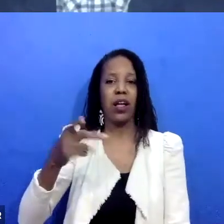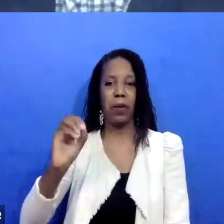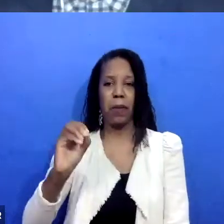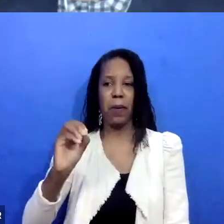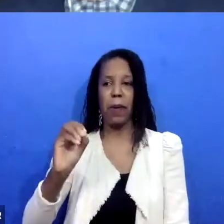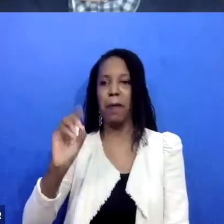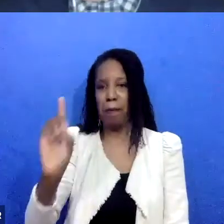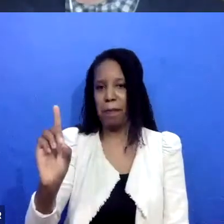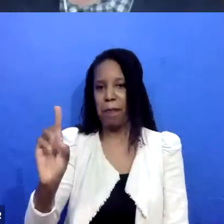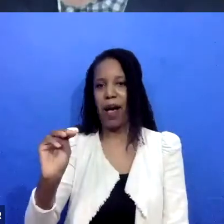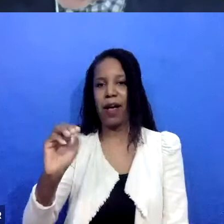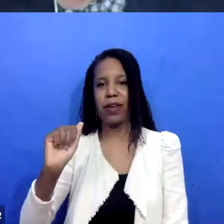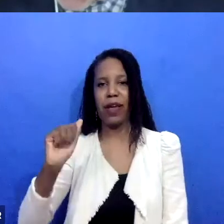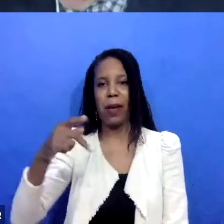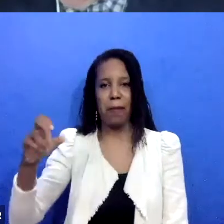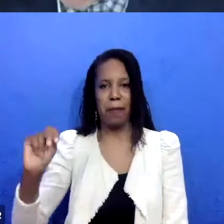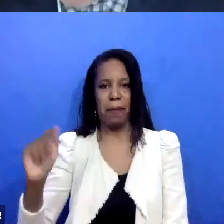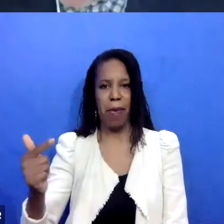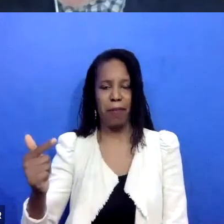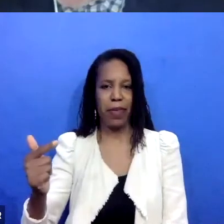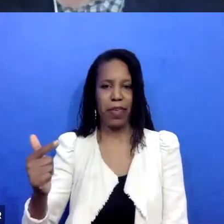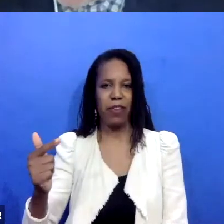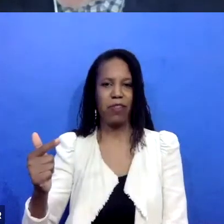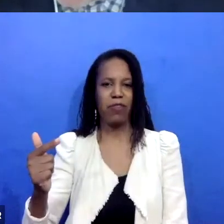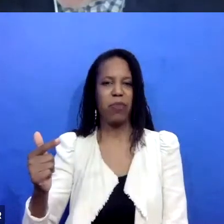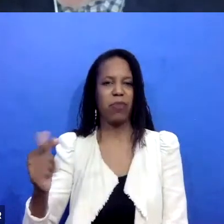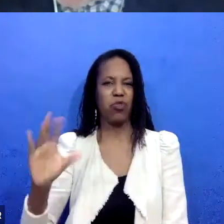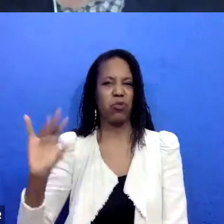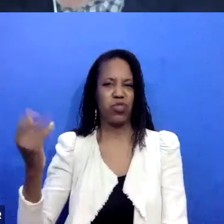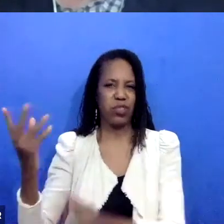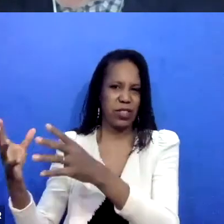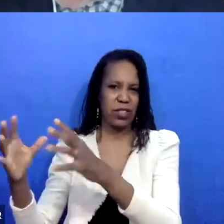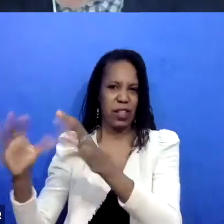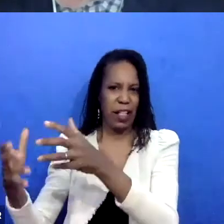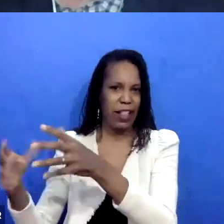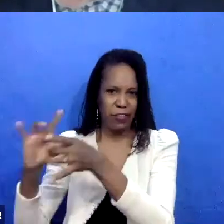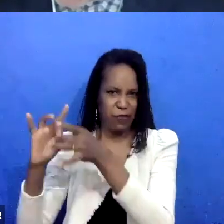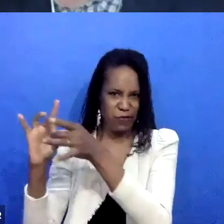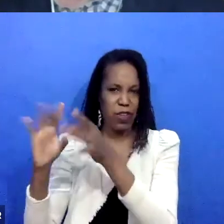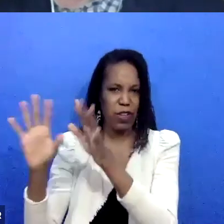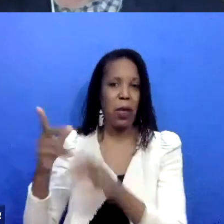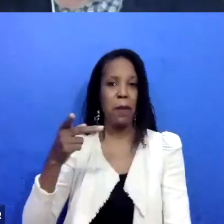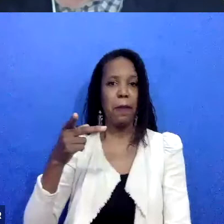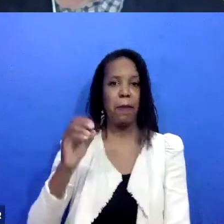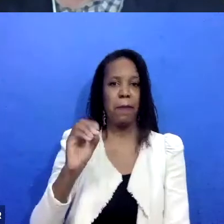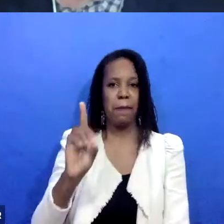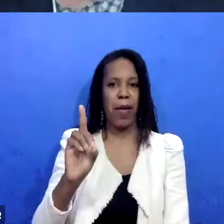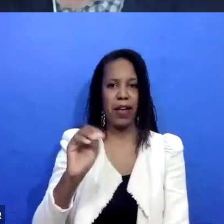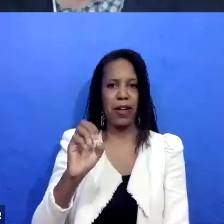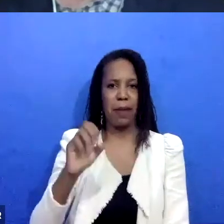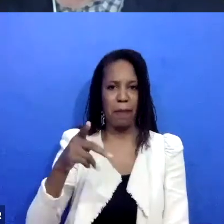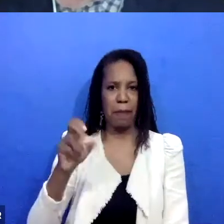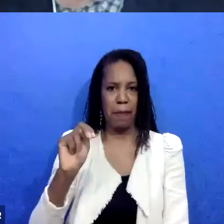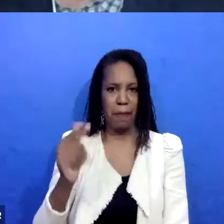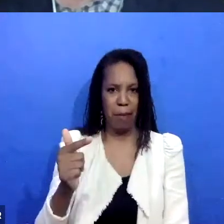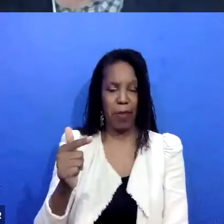collective, uh, love that tool. Um, the other one we use is one that is more of a standard social work tool that's been used in